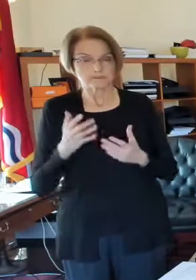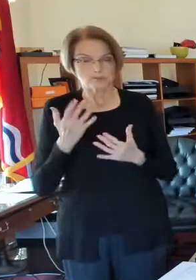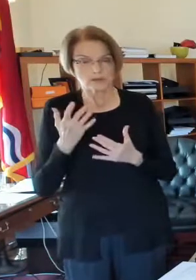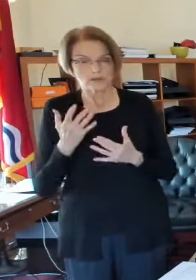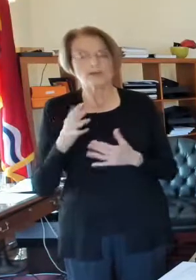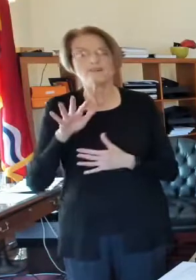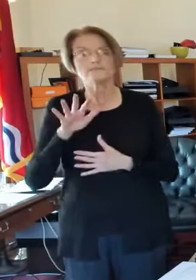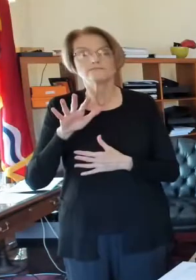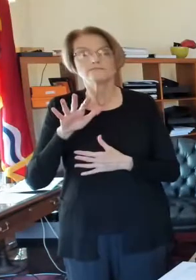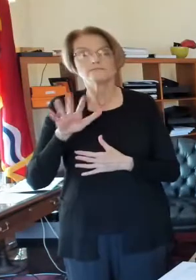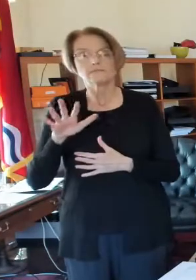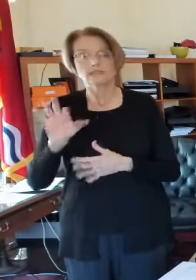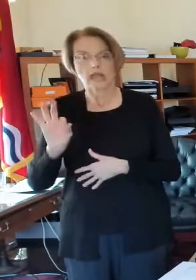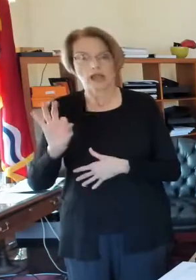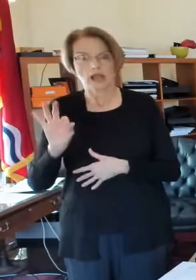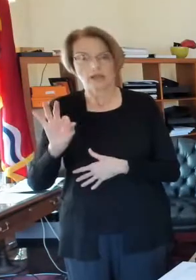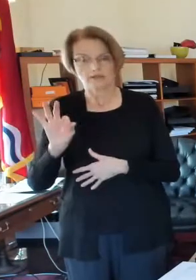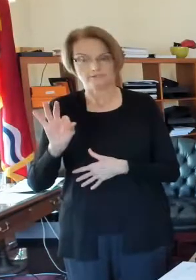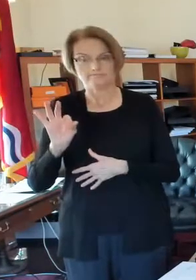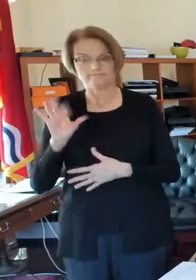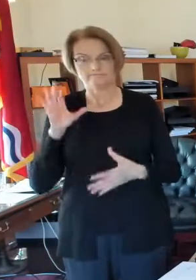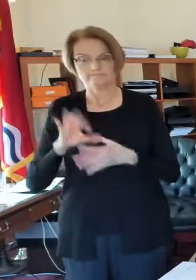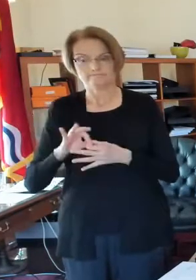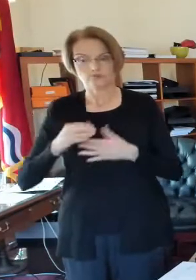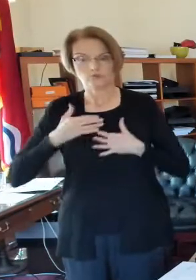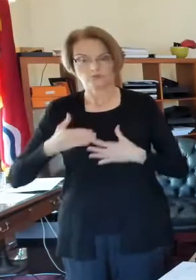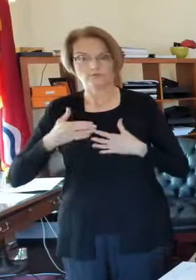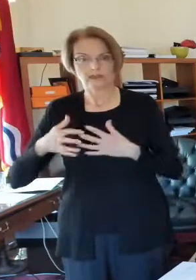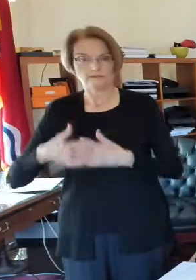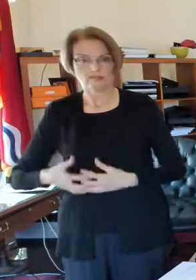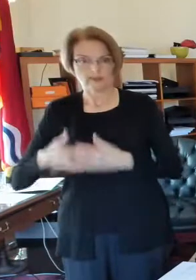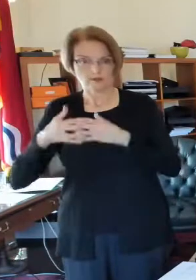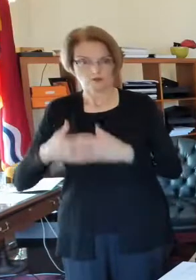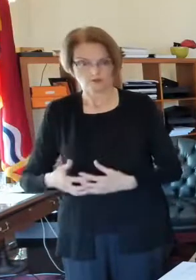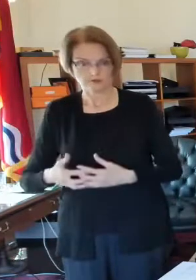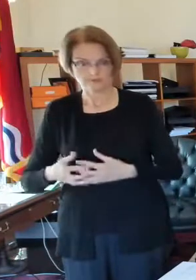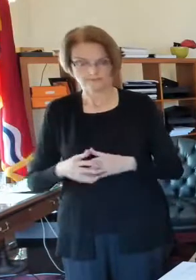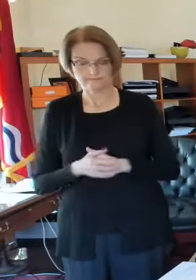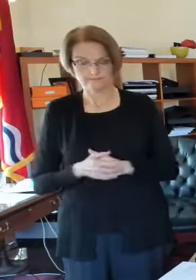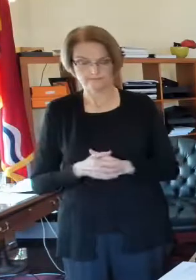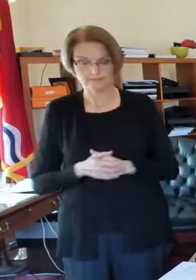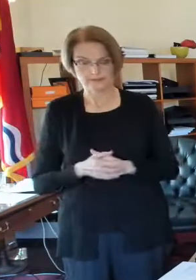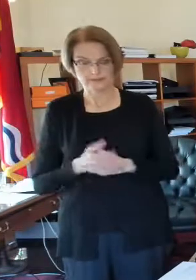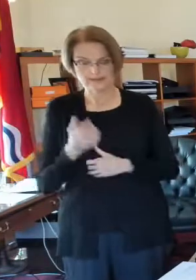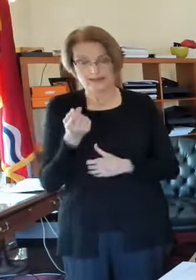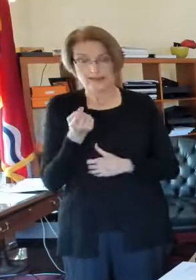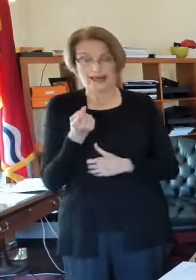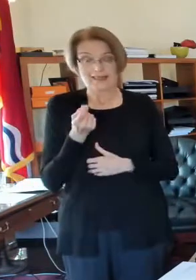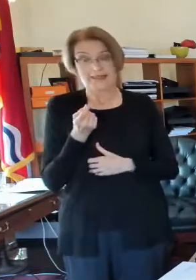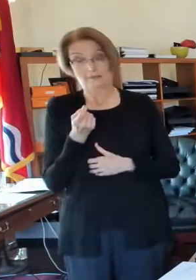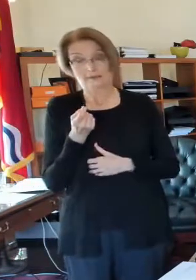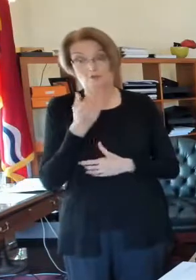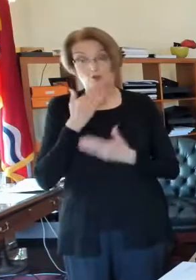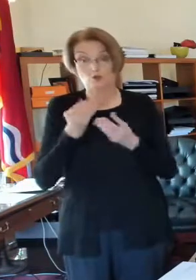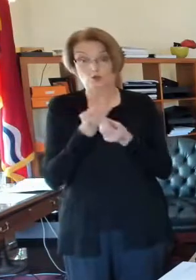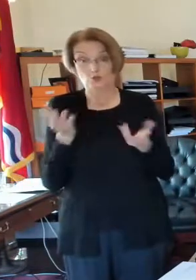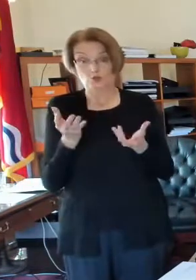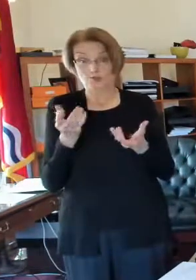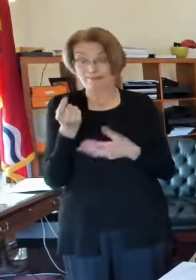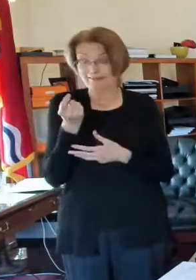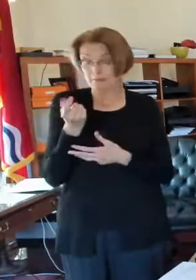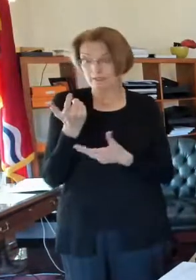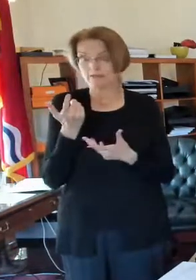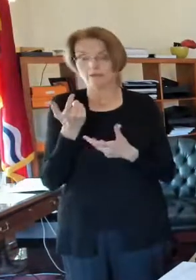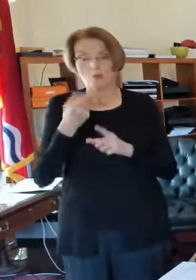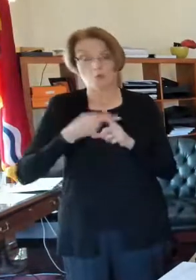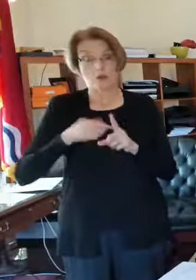here, 59 were on ventilators. The only little bit of bright spot here is